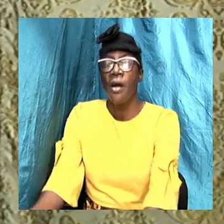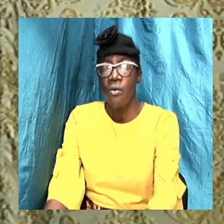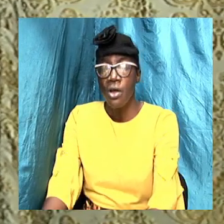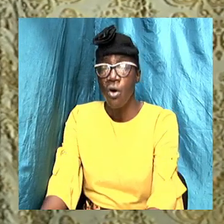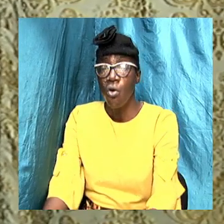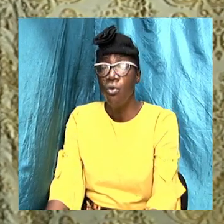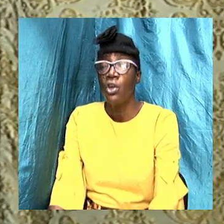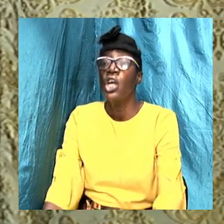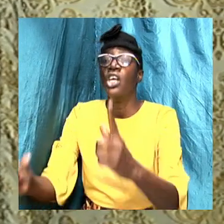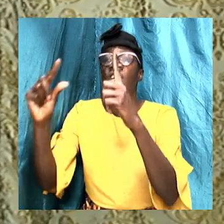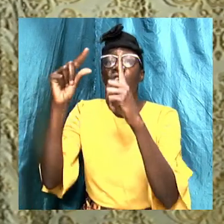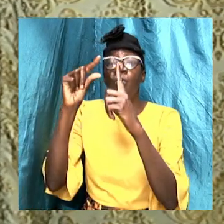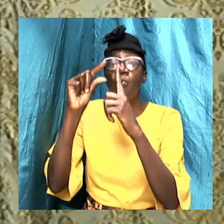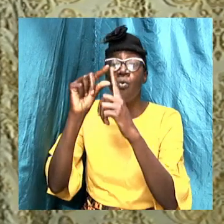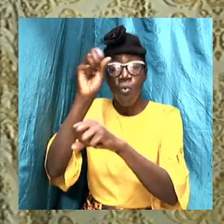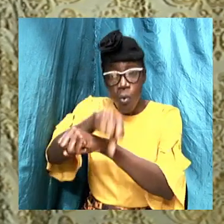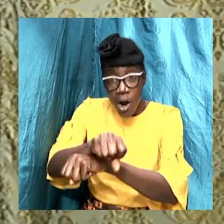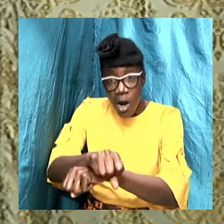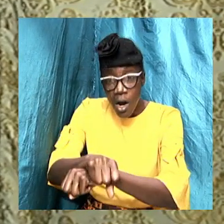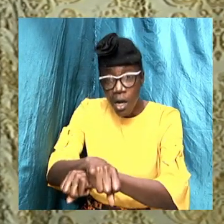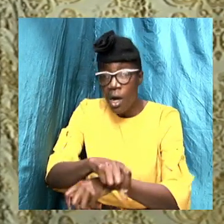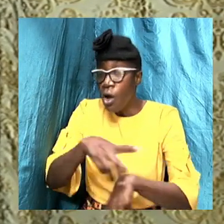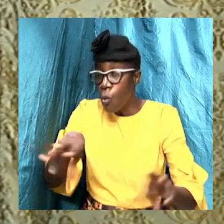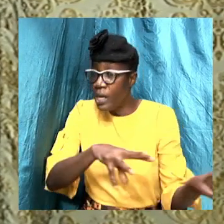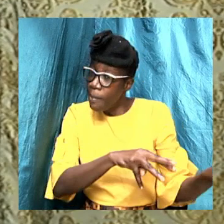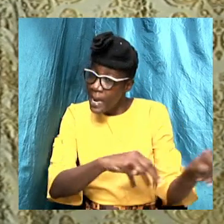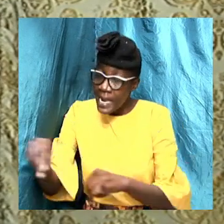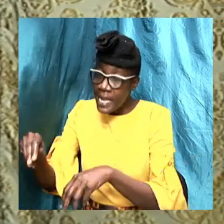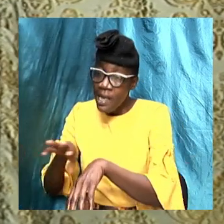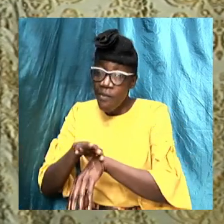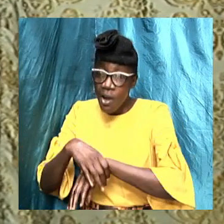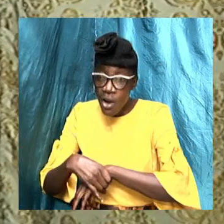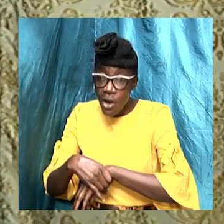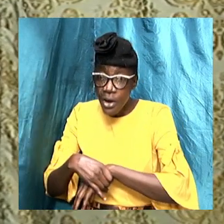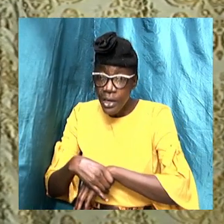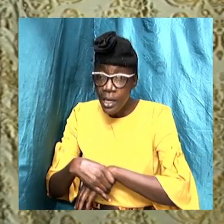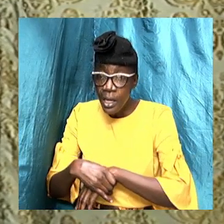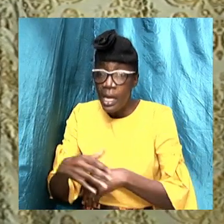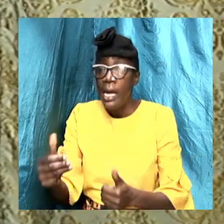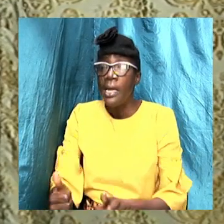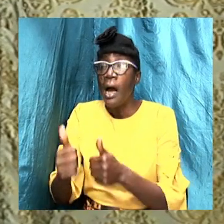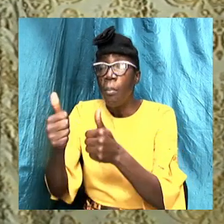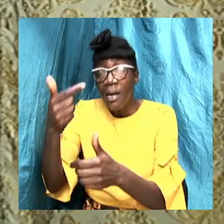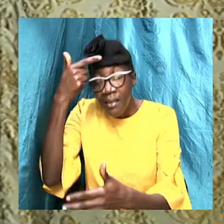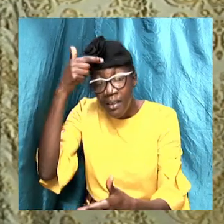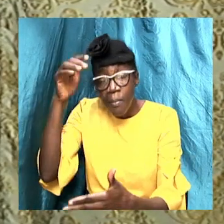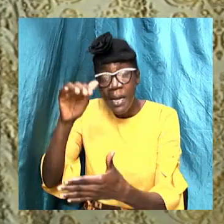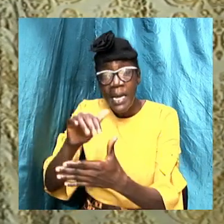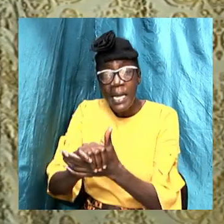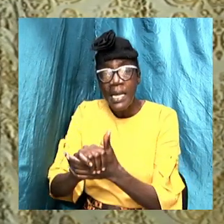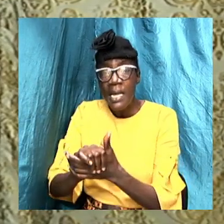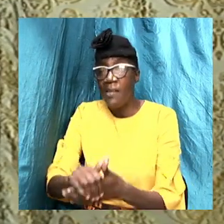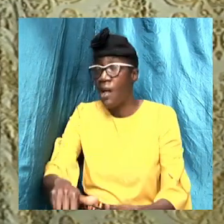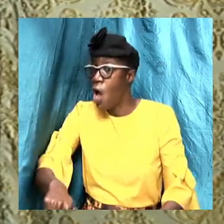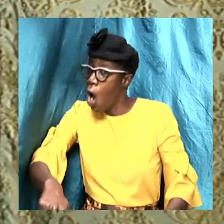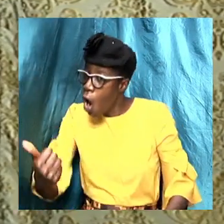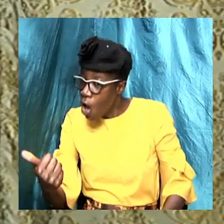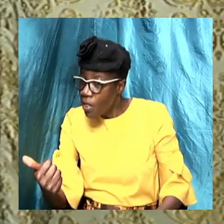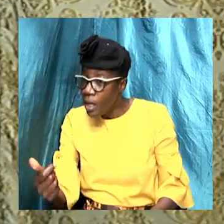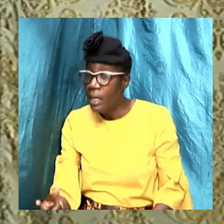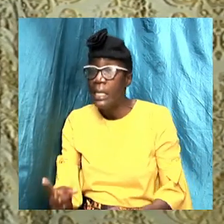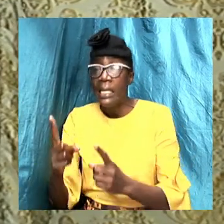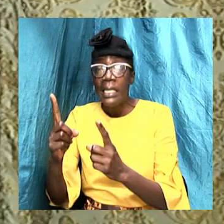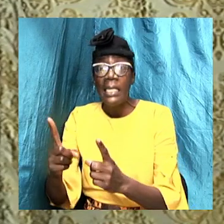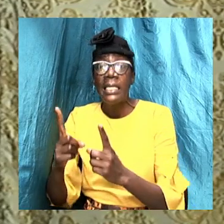when he left earth. And they believed that other disciples that